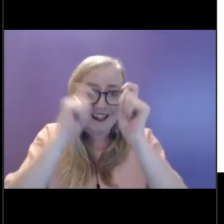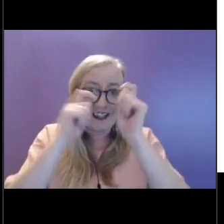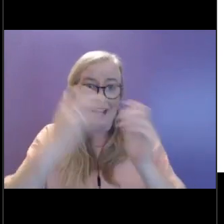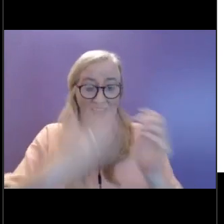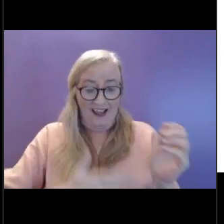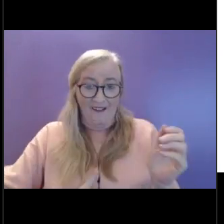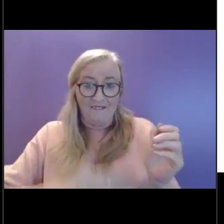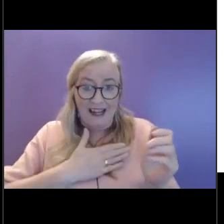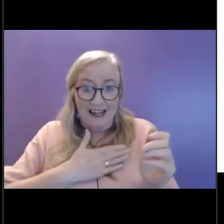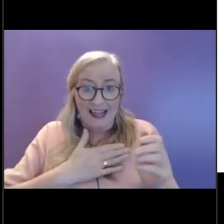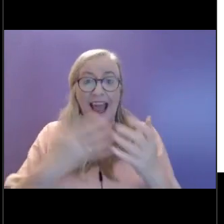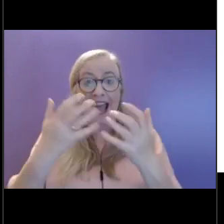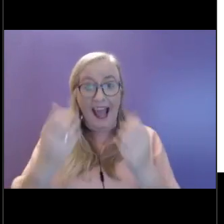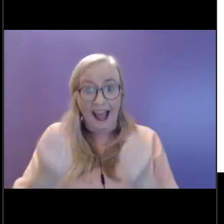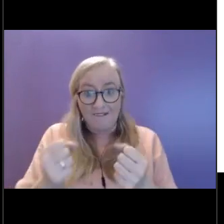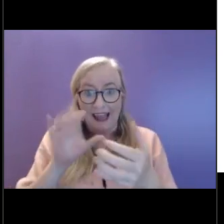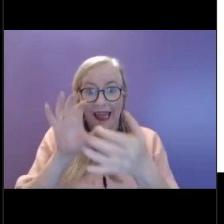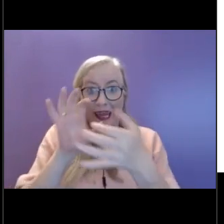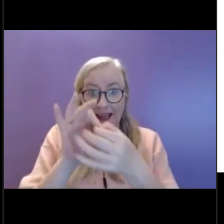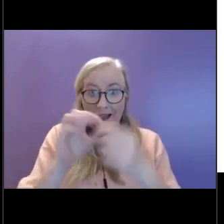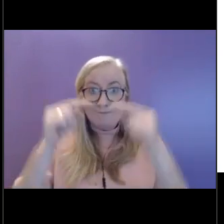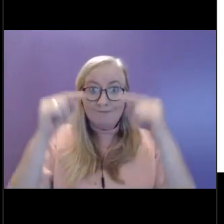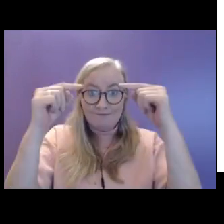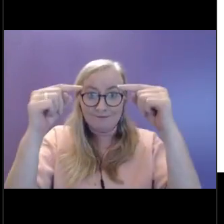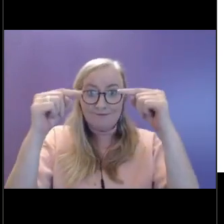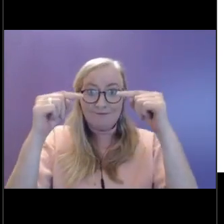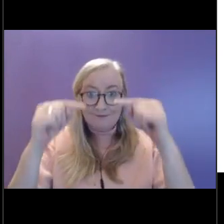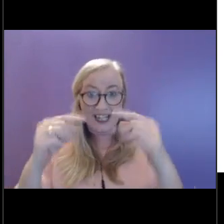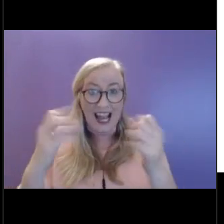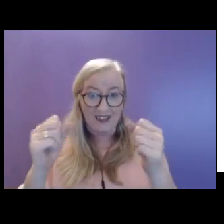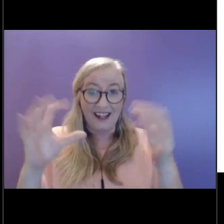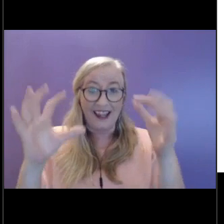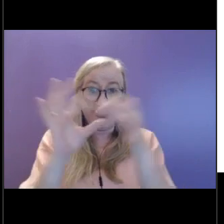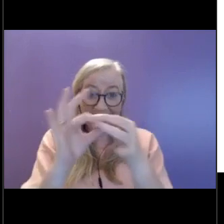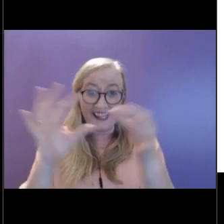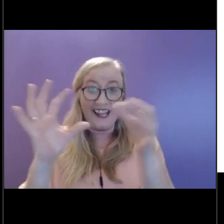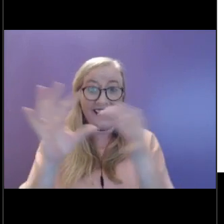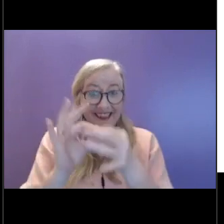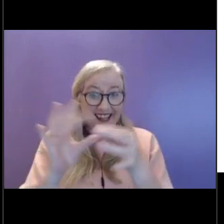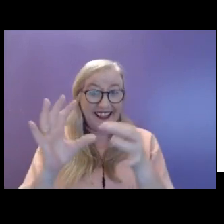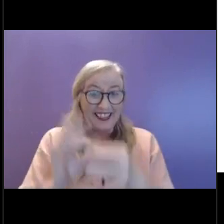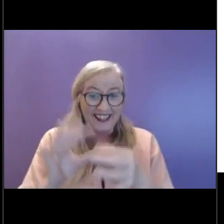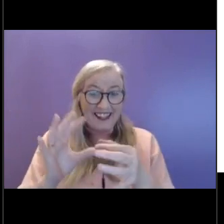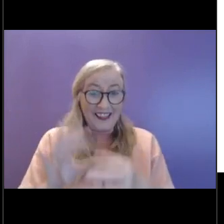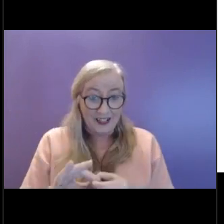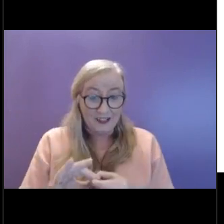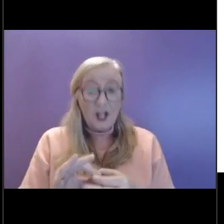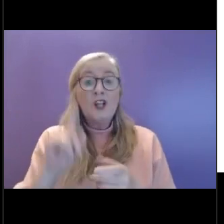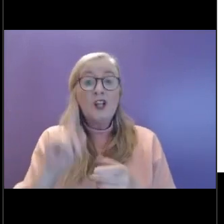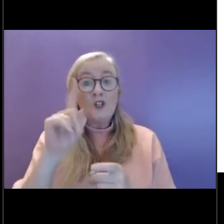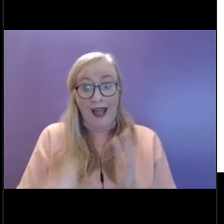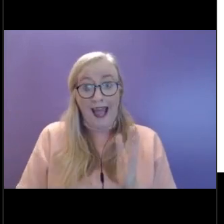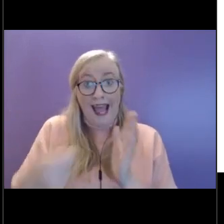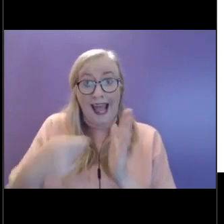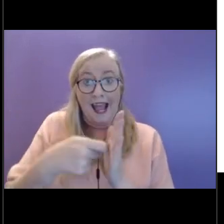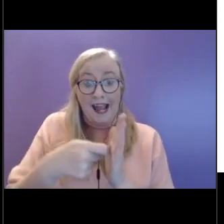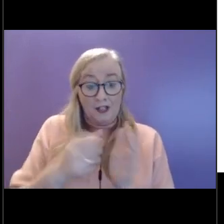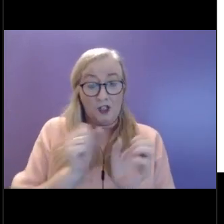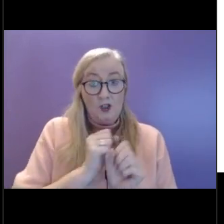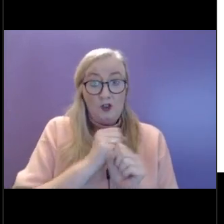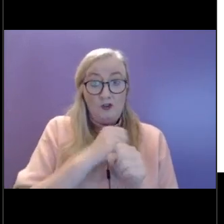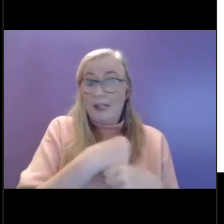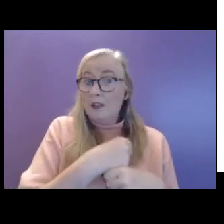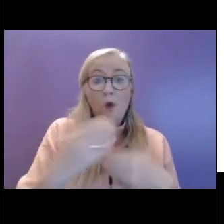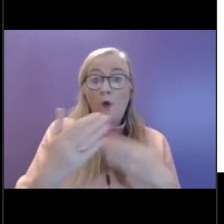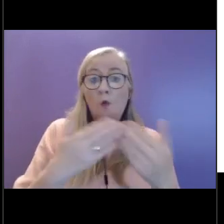to one of these kind of areas or being, you know, they're all interconnected. And what can add to the stress is our sense of control. So